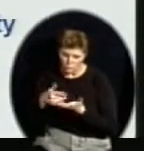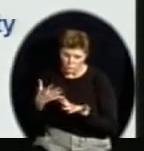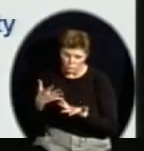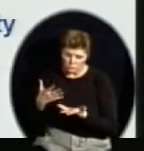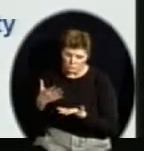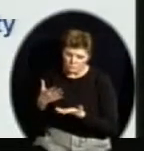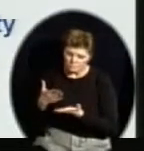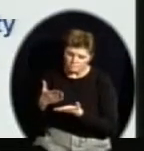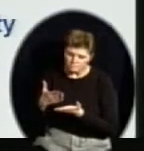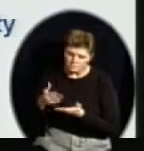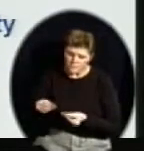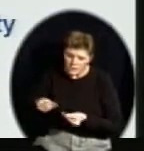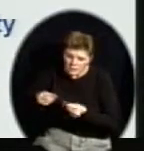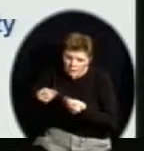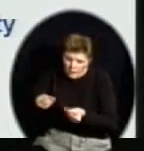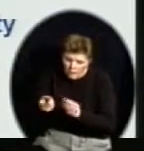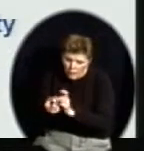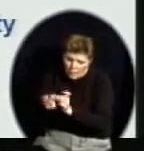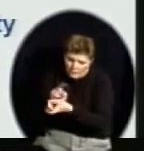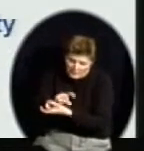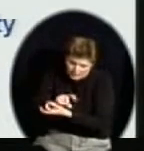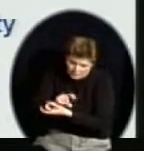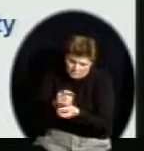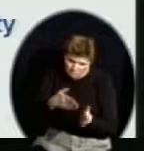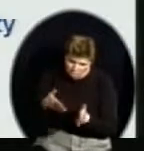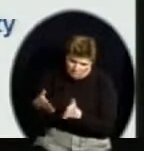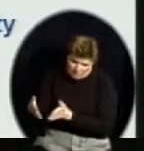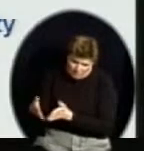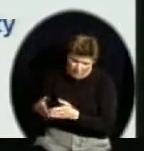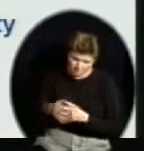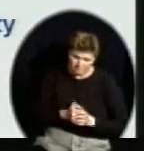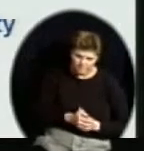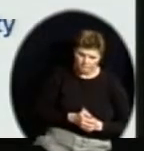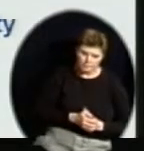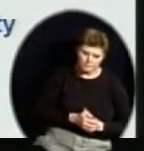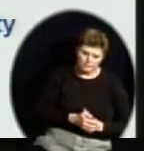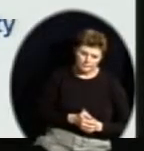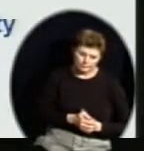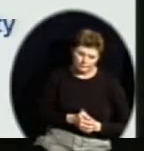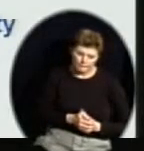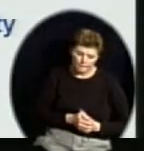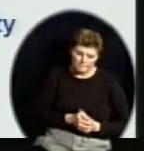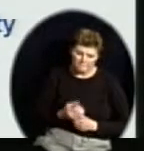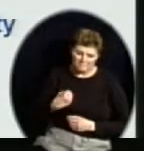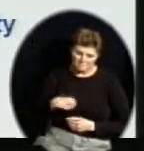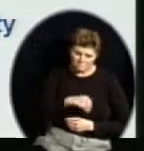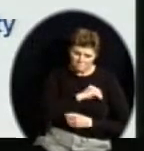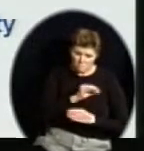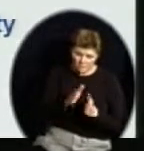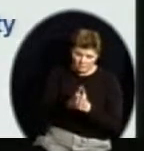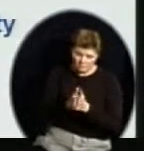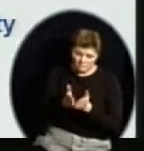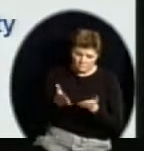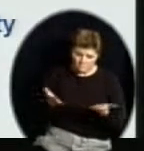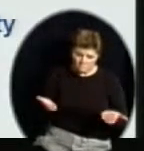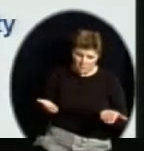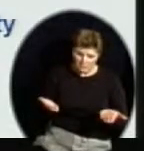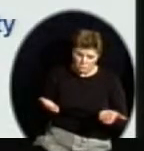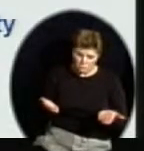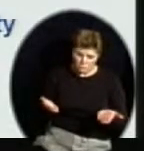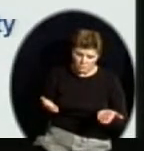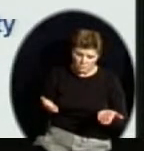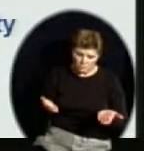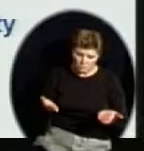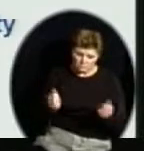The Olathe District School procedural manual has many components to it, even though it is